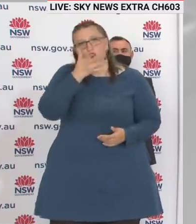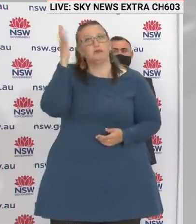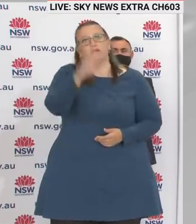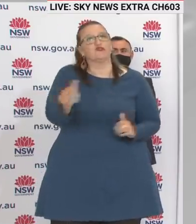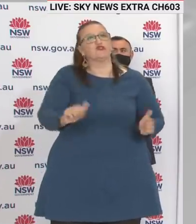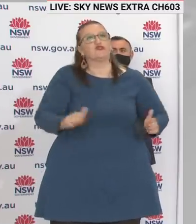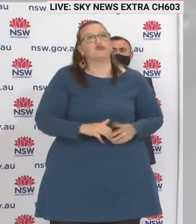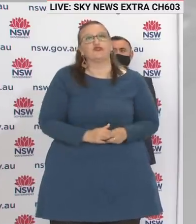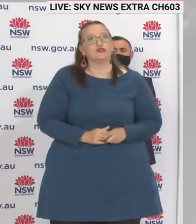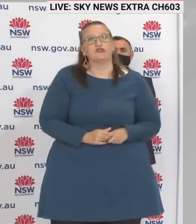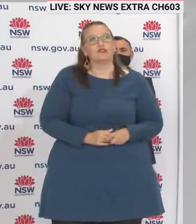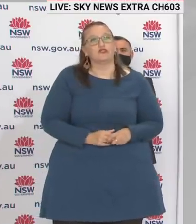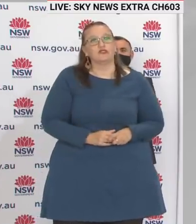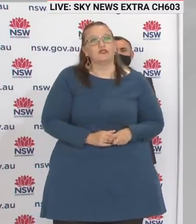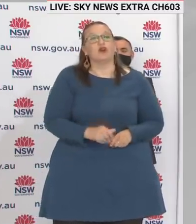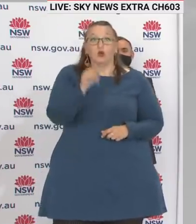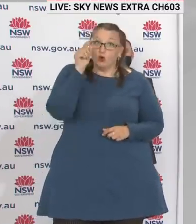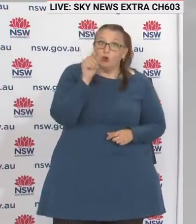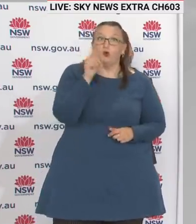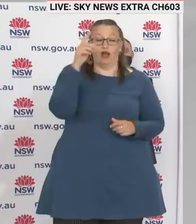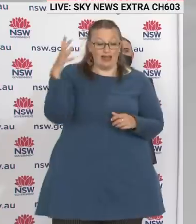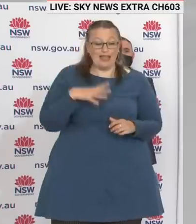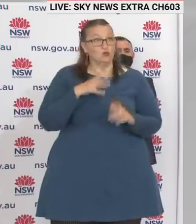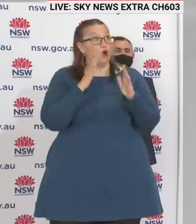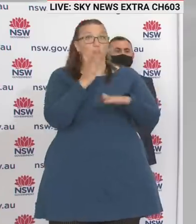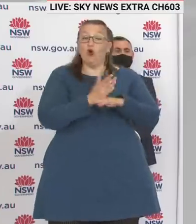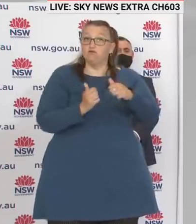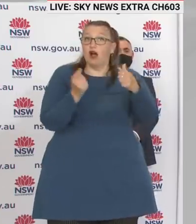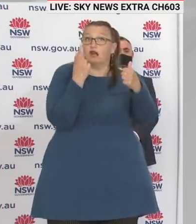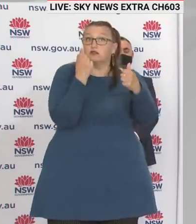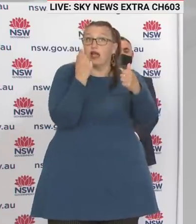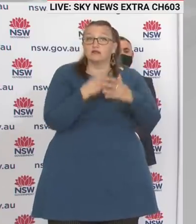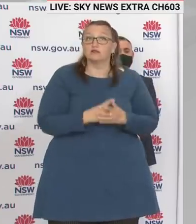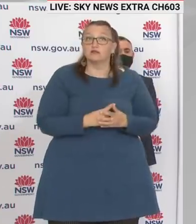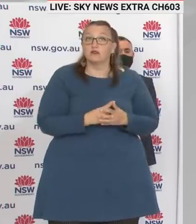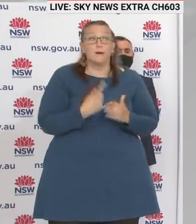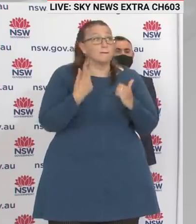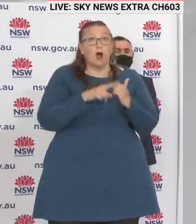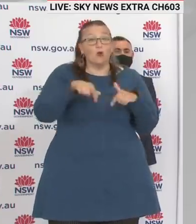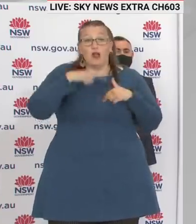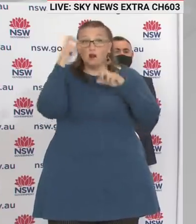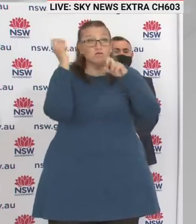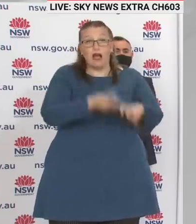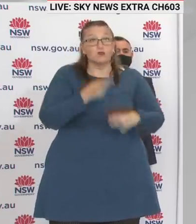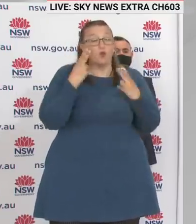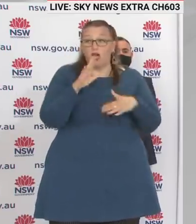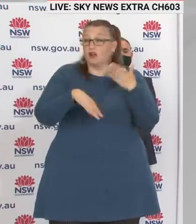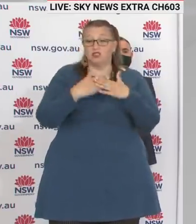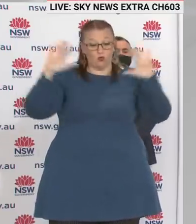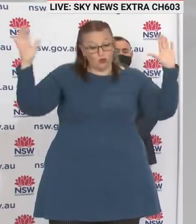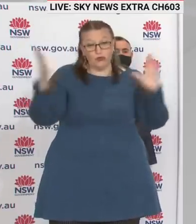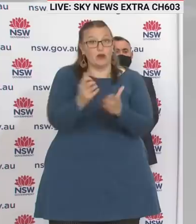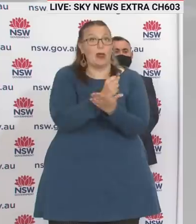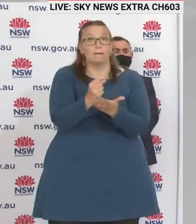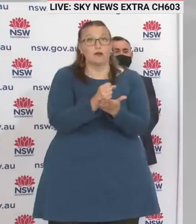risking their lives and you're risking their livelihoods. But as far as the vast majority of citizens, please know I get that the